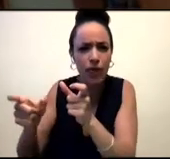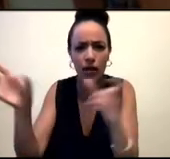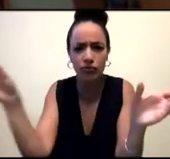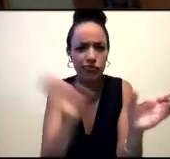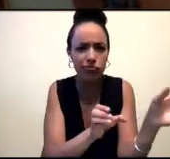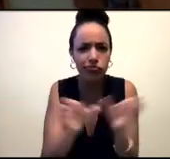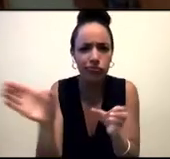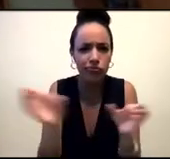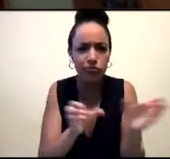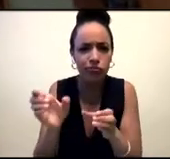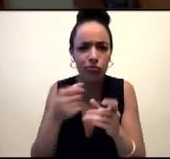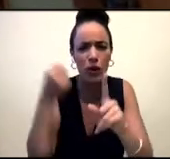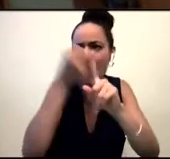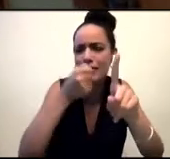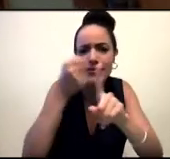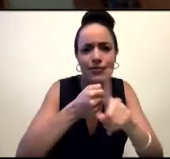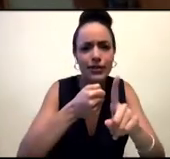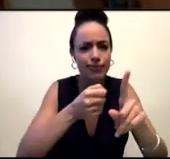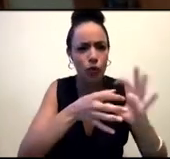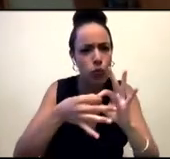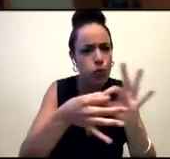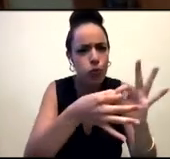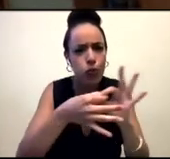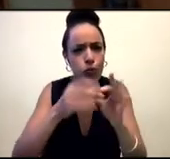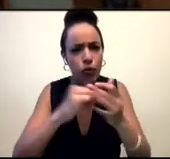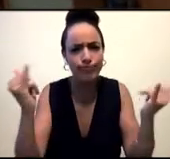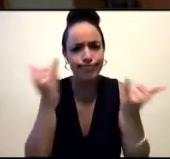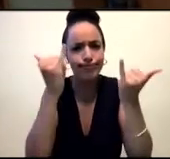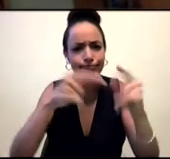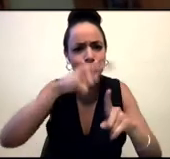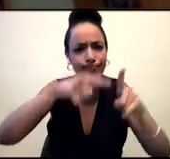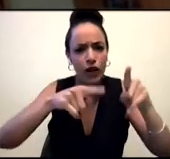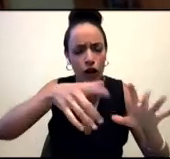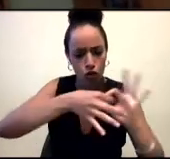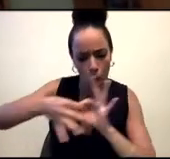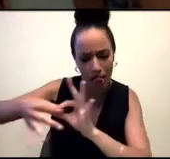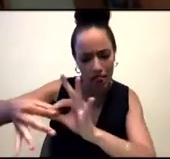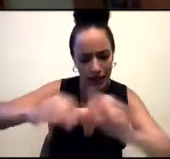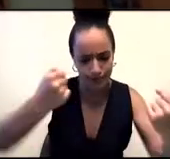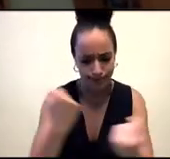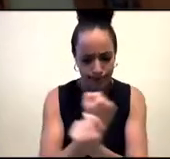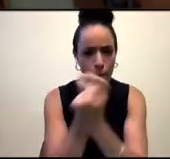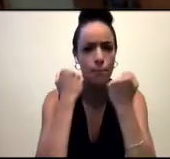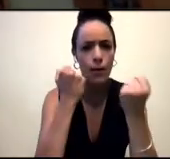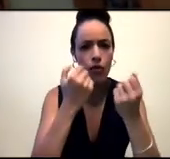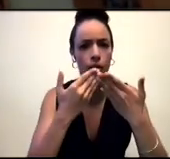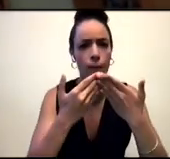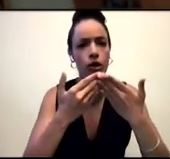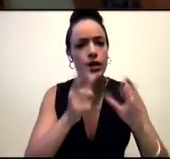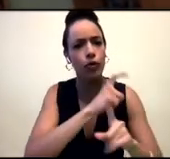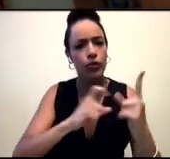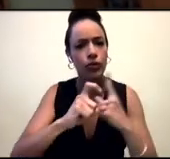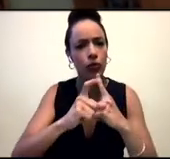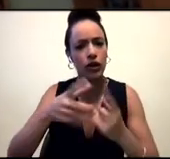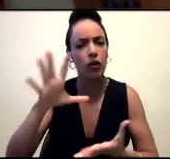to celebrate the diverse collective power of Muslim communities. We're connecting to our roots